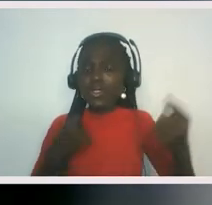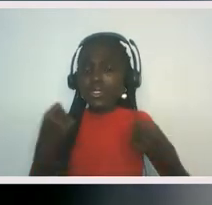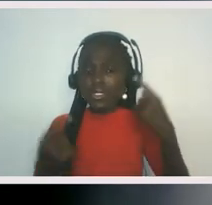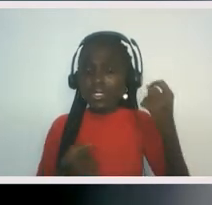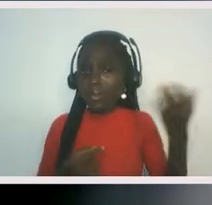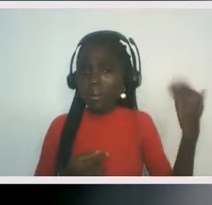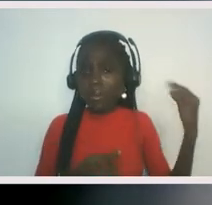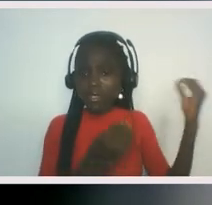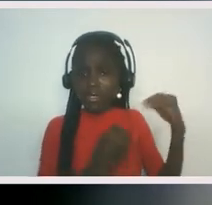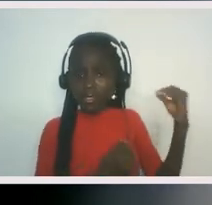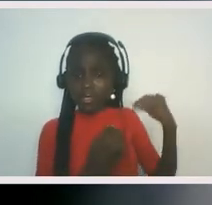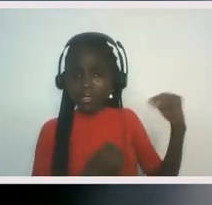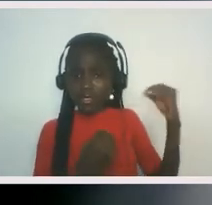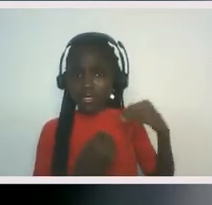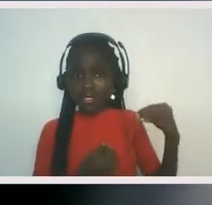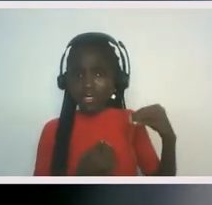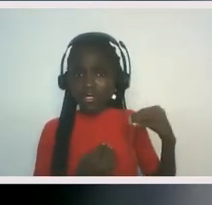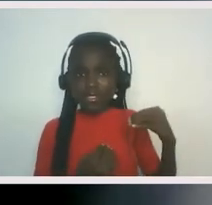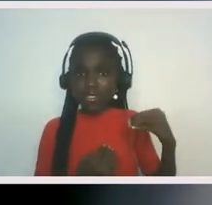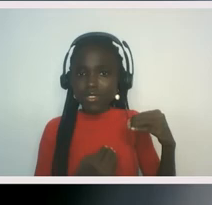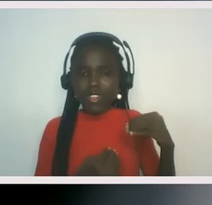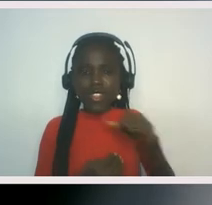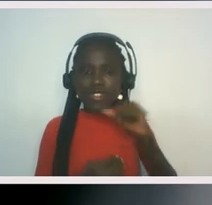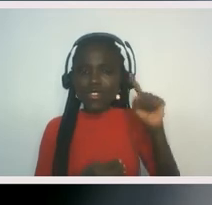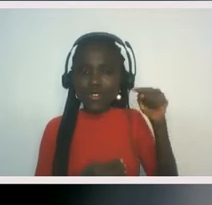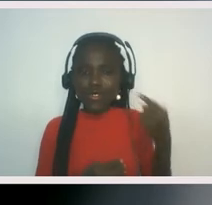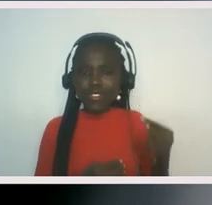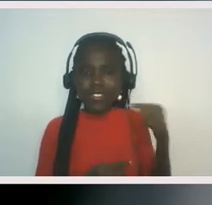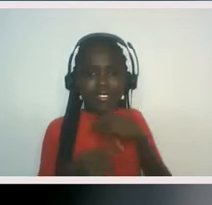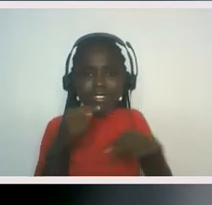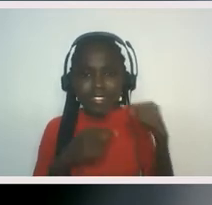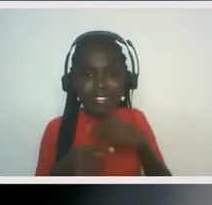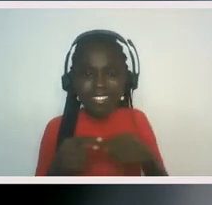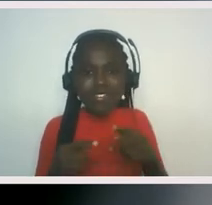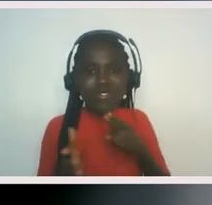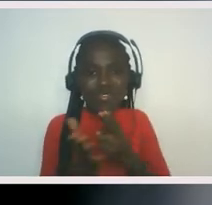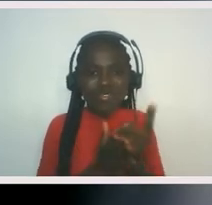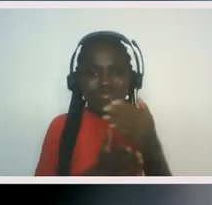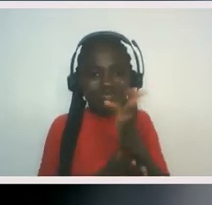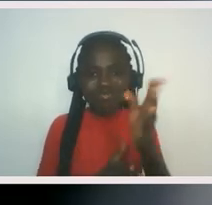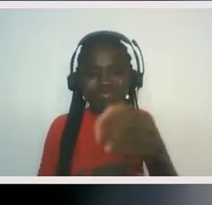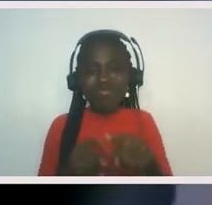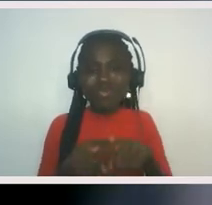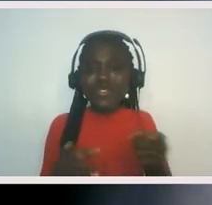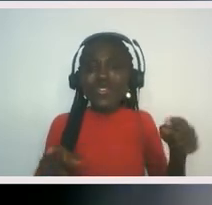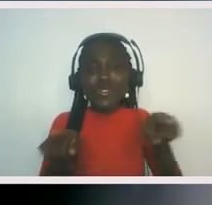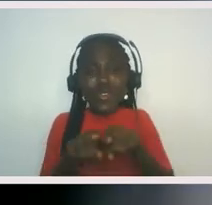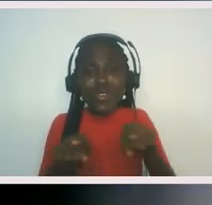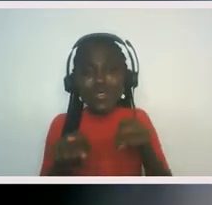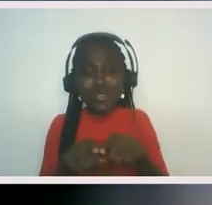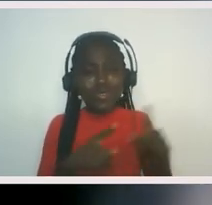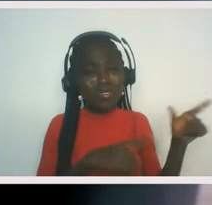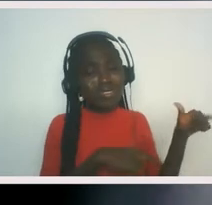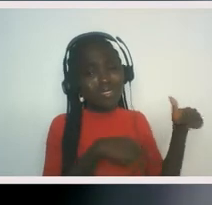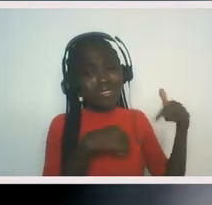only a bag of lies and a distortion of the truth, but also very damaging